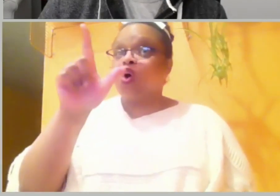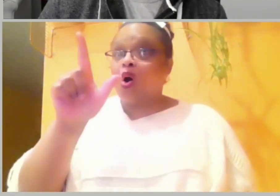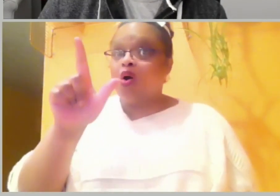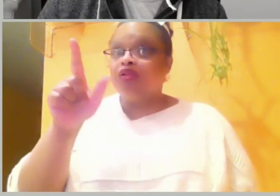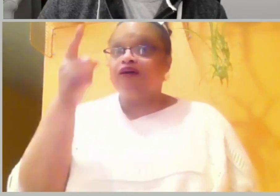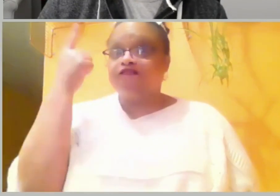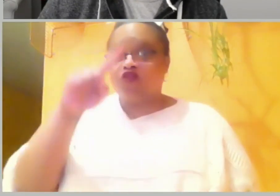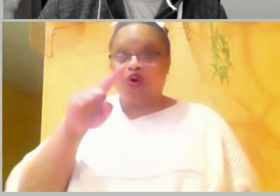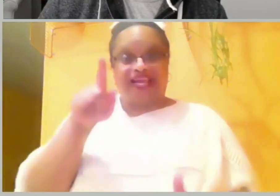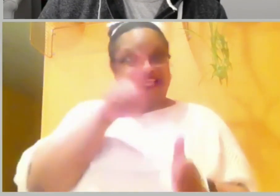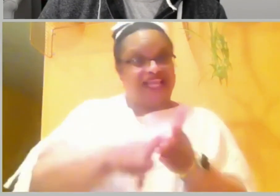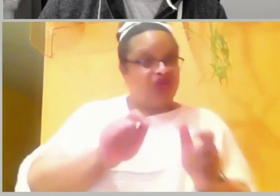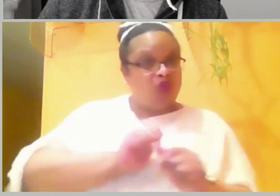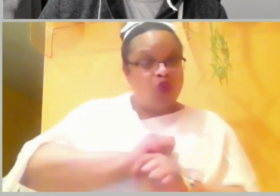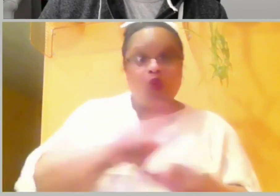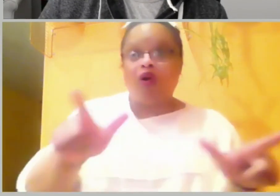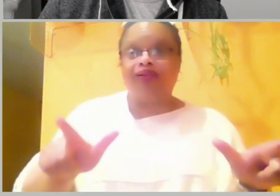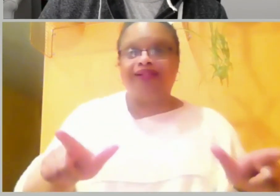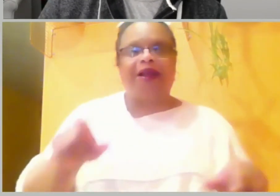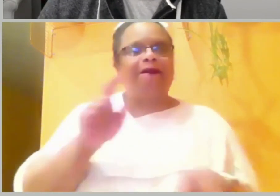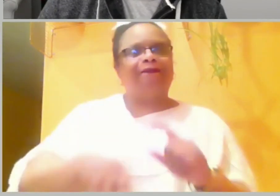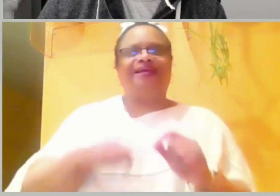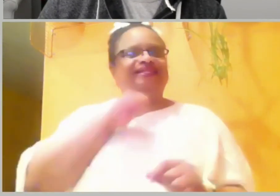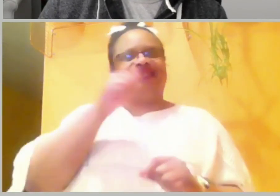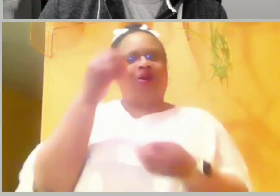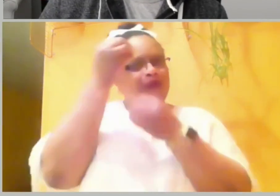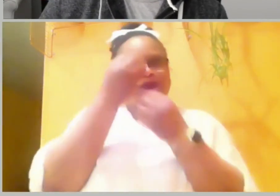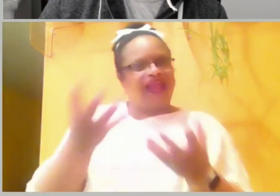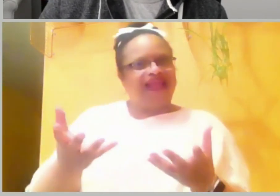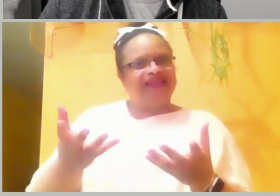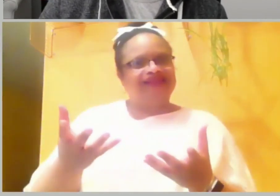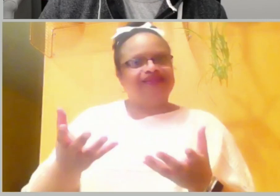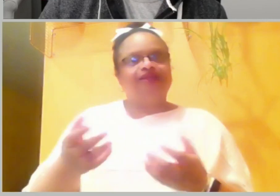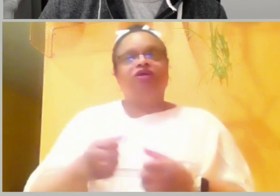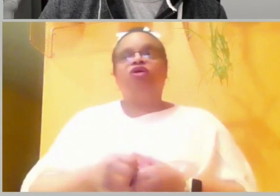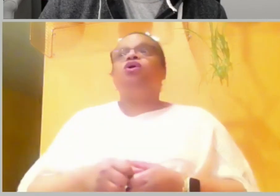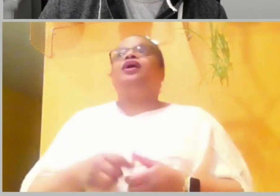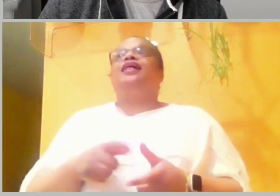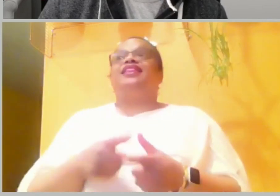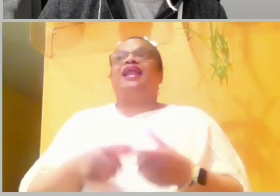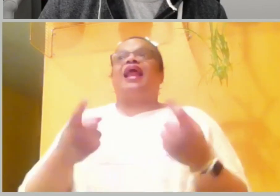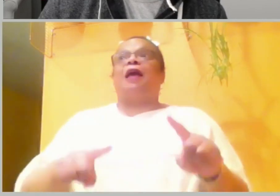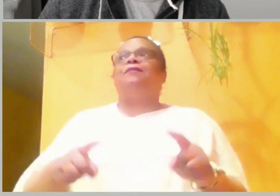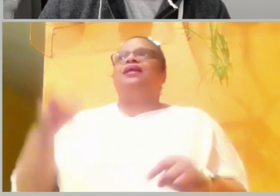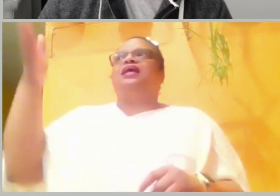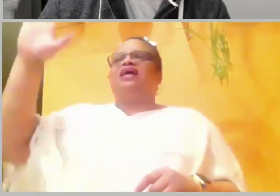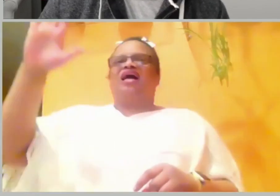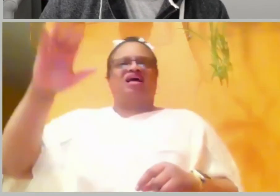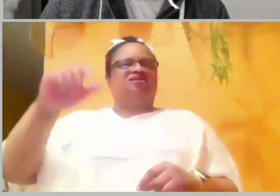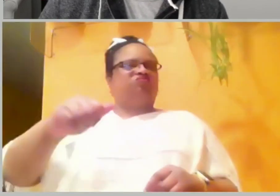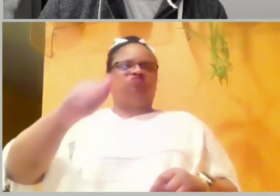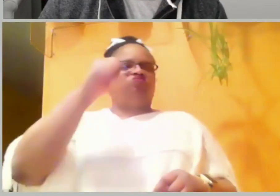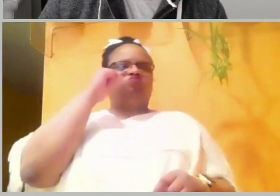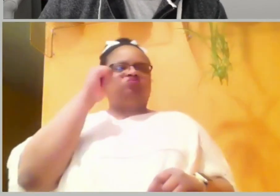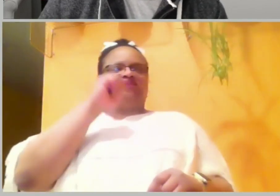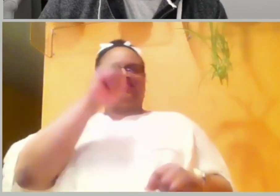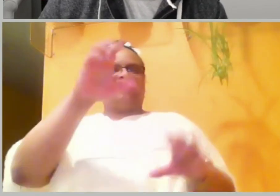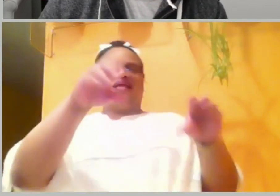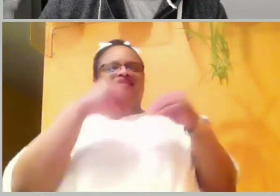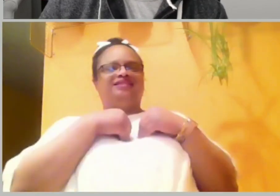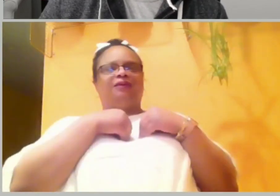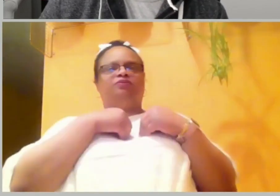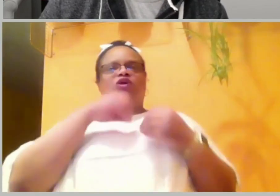command. And this was the moment where God rejected Saul as king. But jumping back to